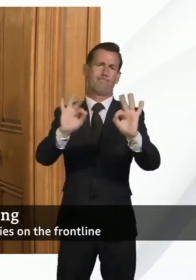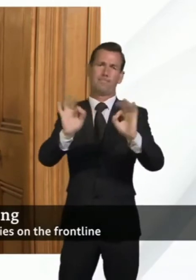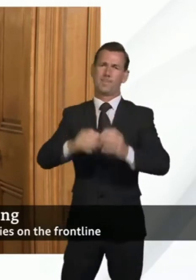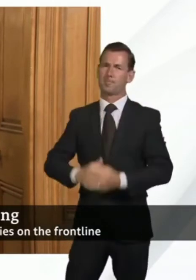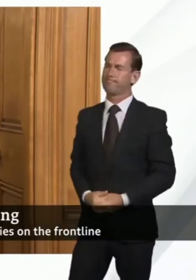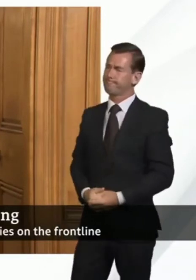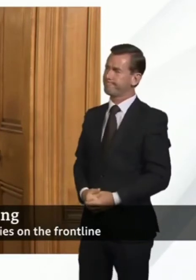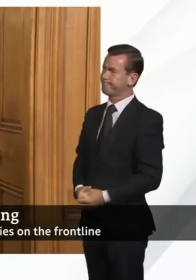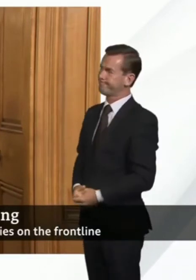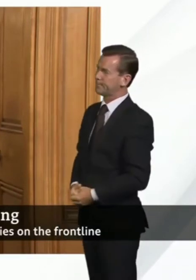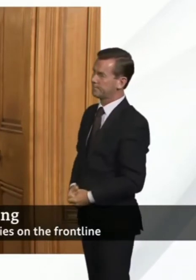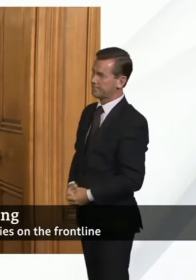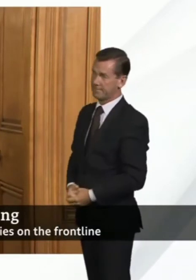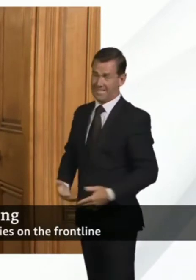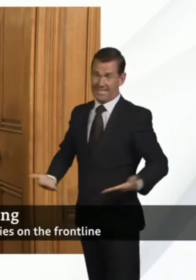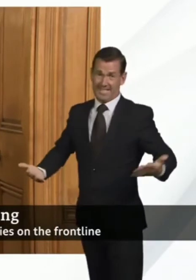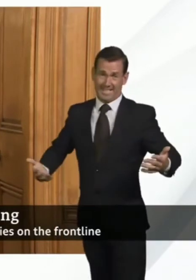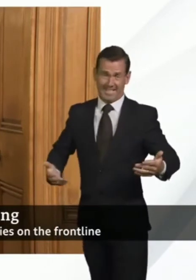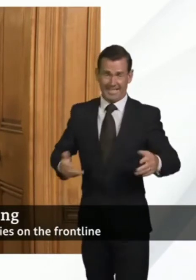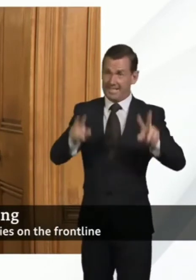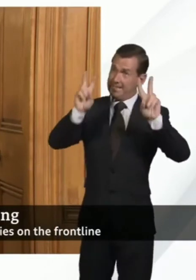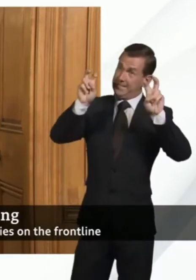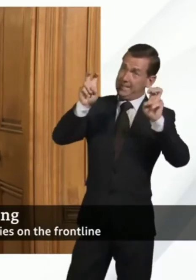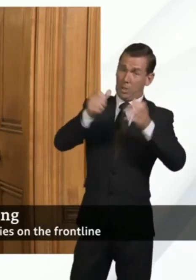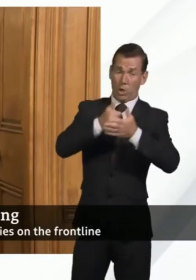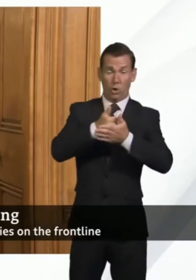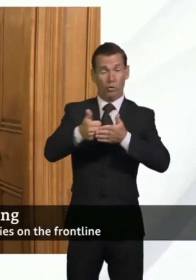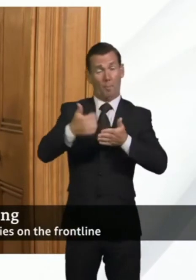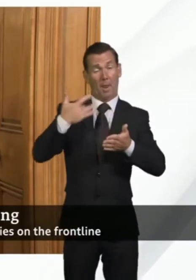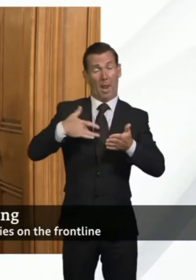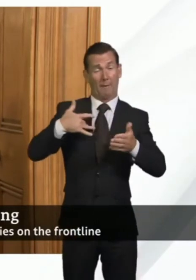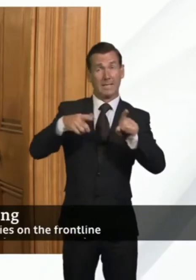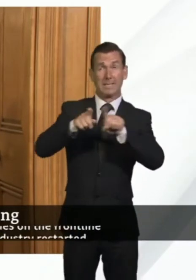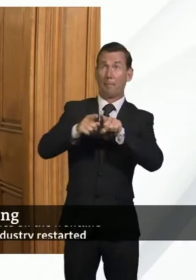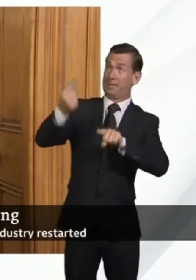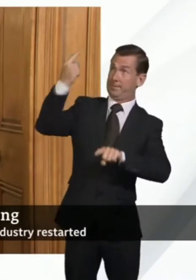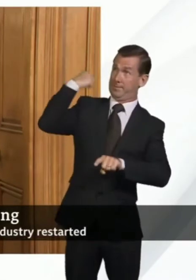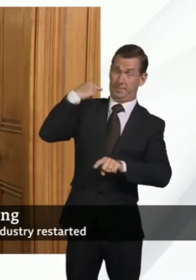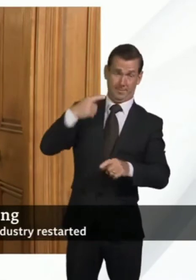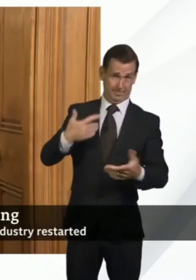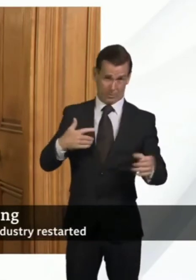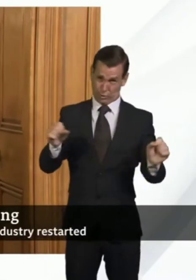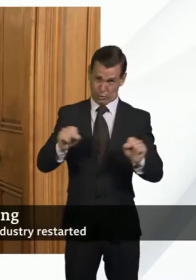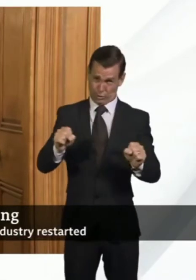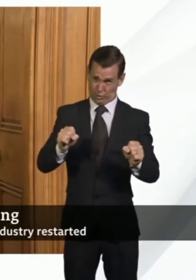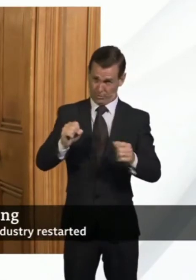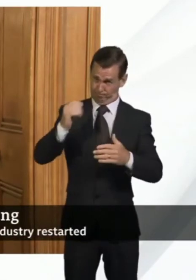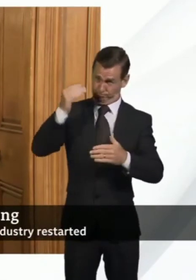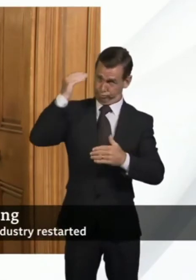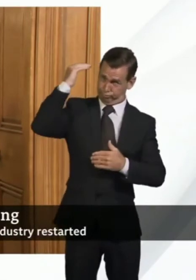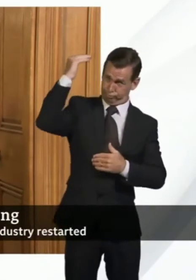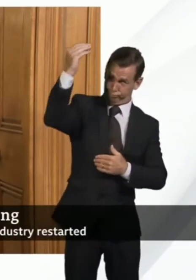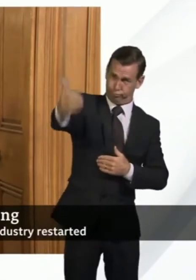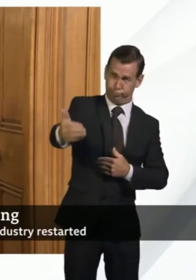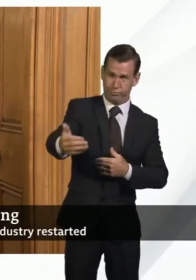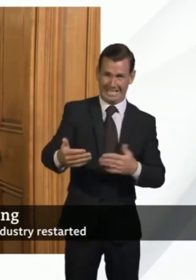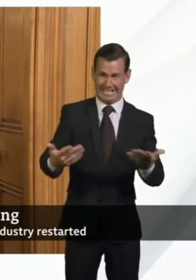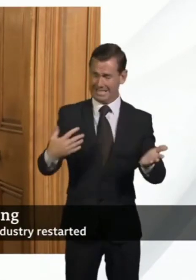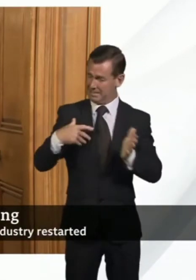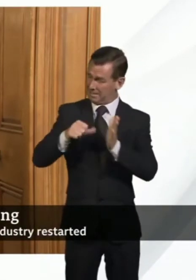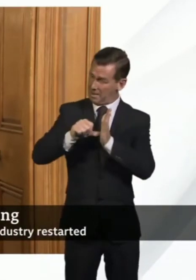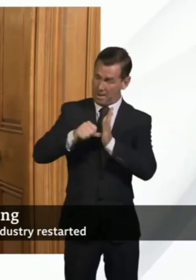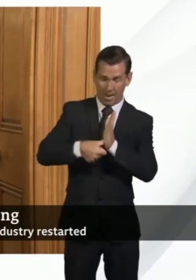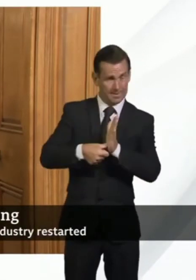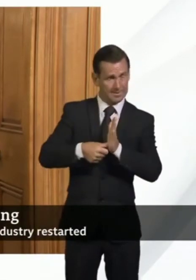we have known it, is still clearly a long way off, and the path to get there is a narrow one. But these things will return,